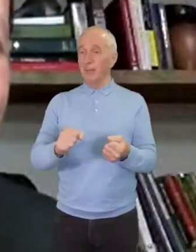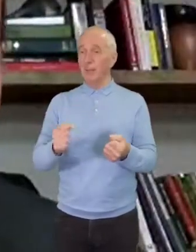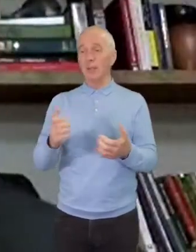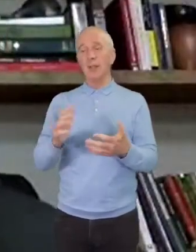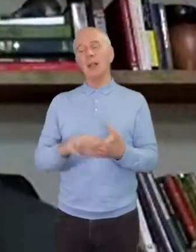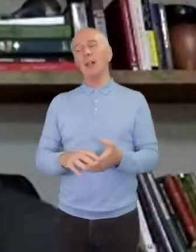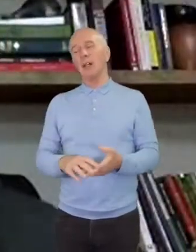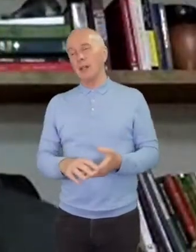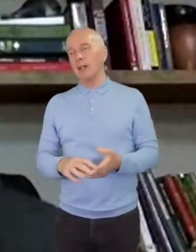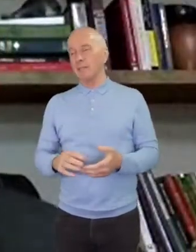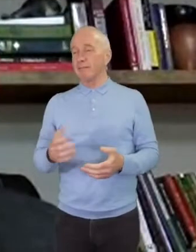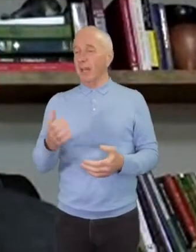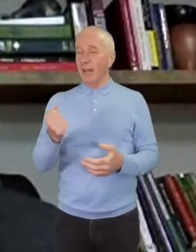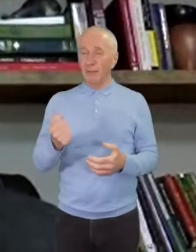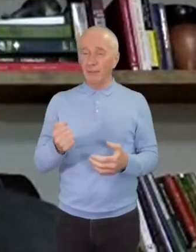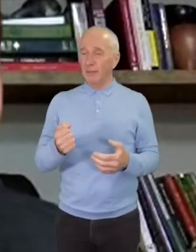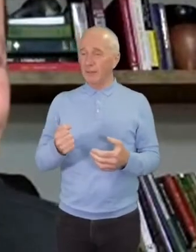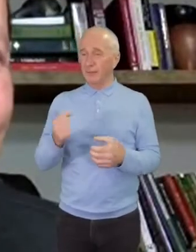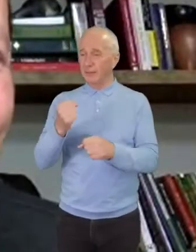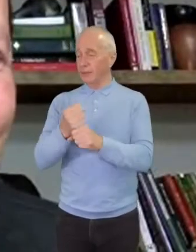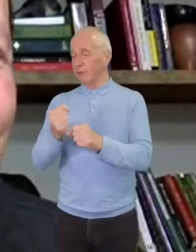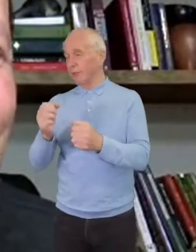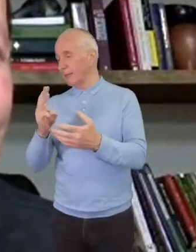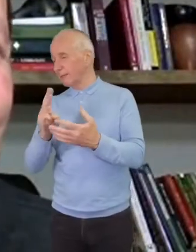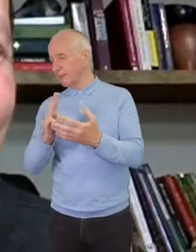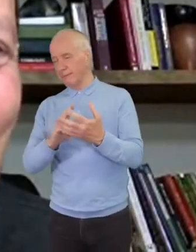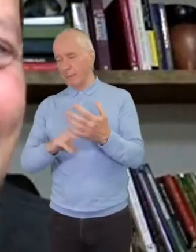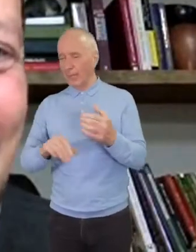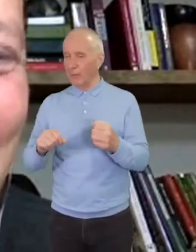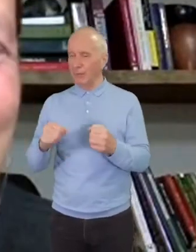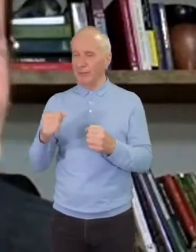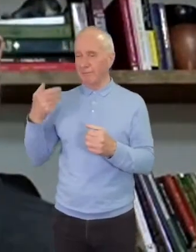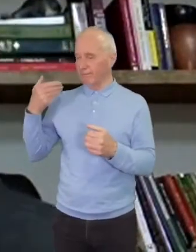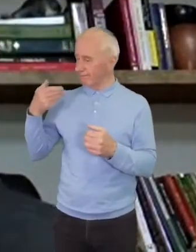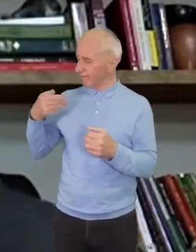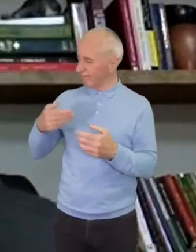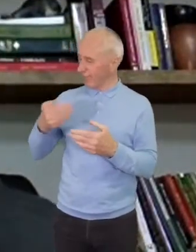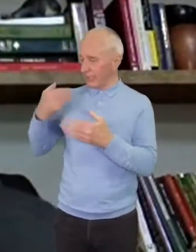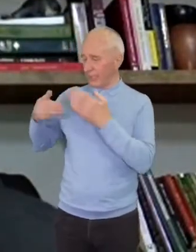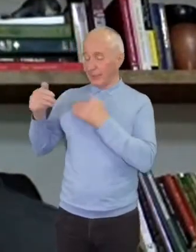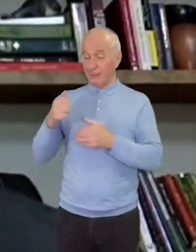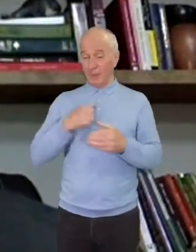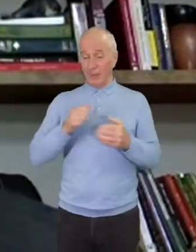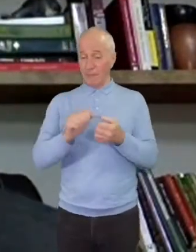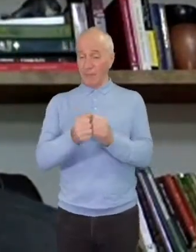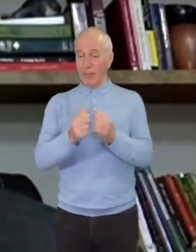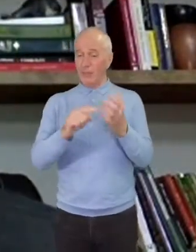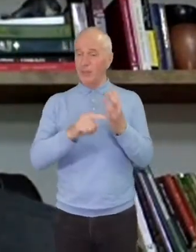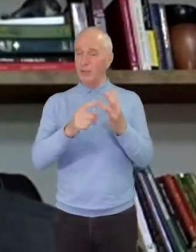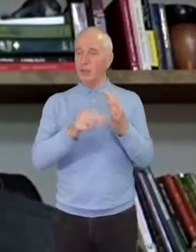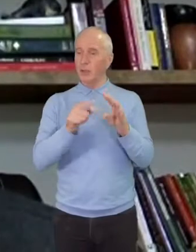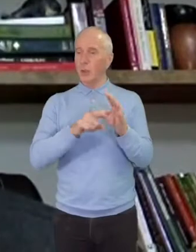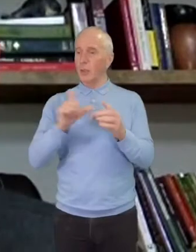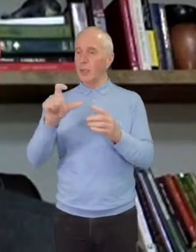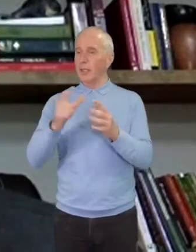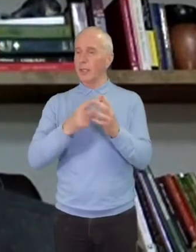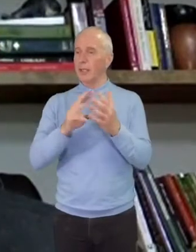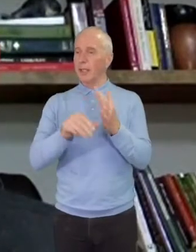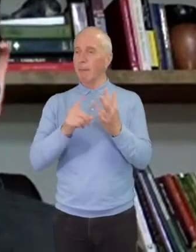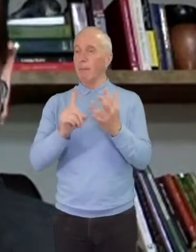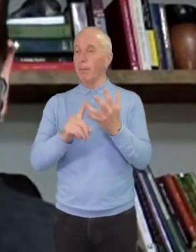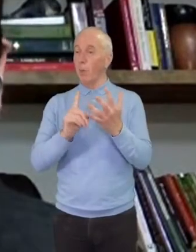grandparents, my ancestors were. And my friend Tony Campolo, as some of you know, he's been my